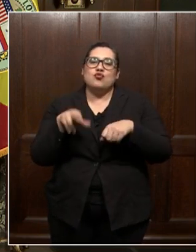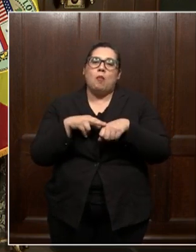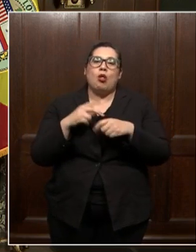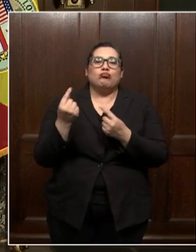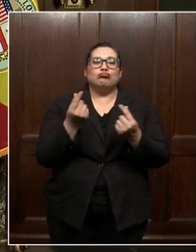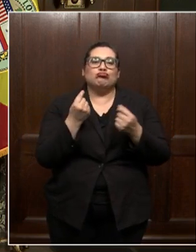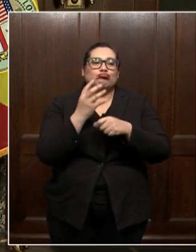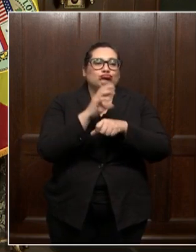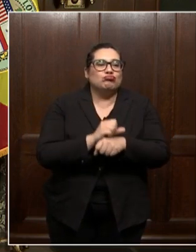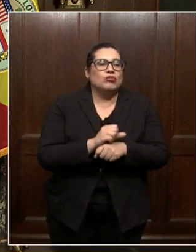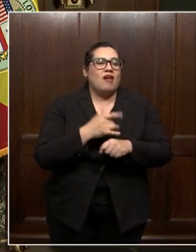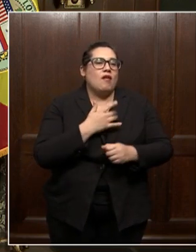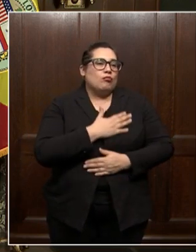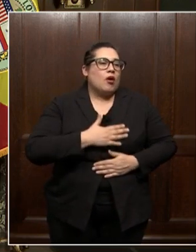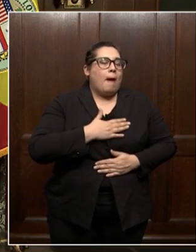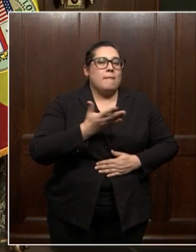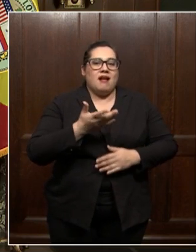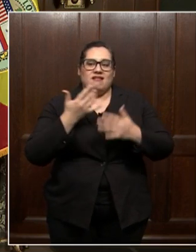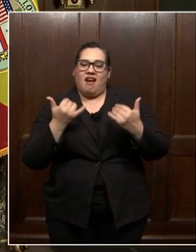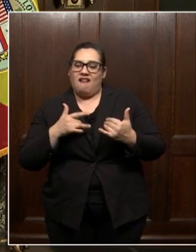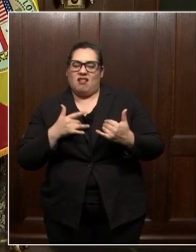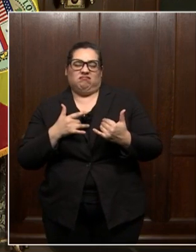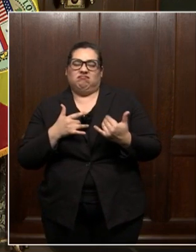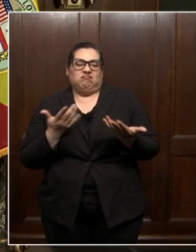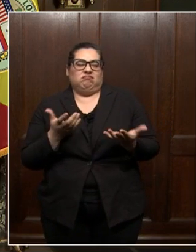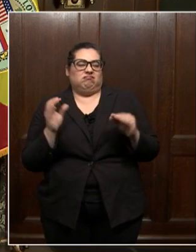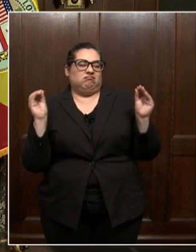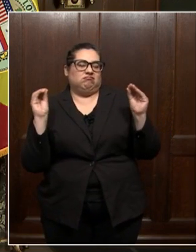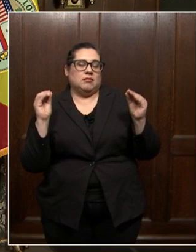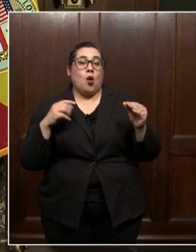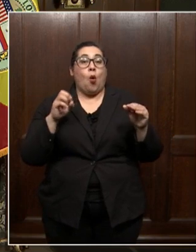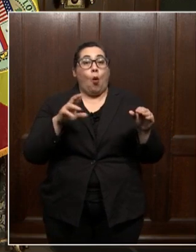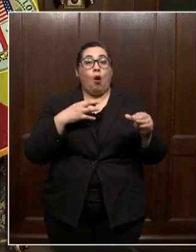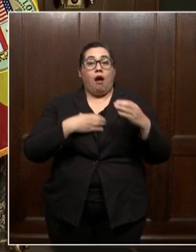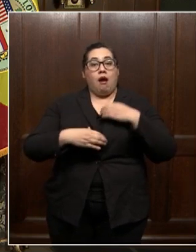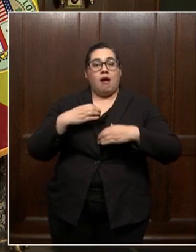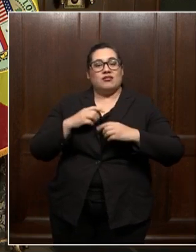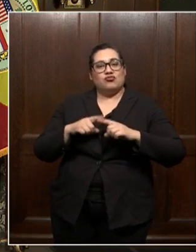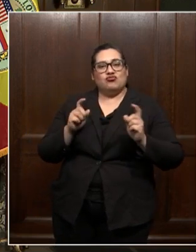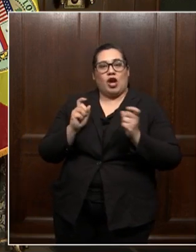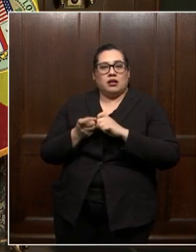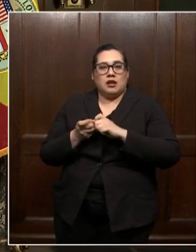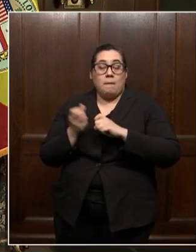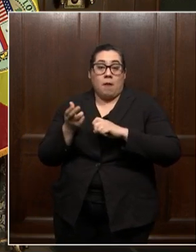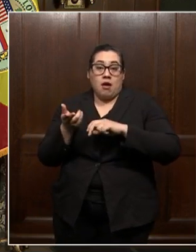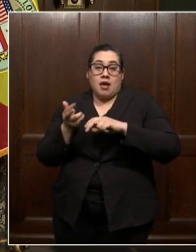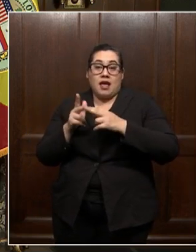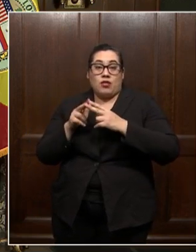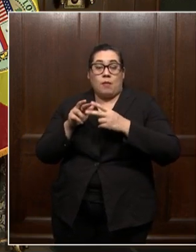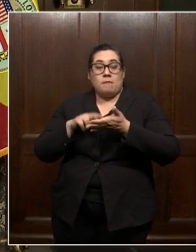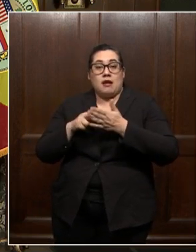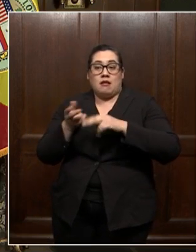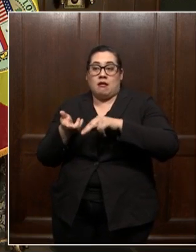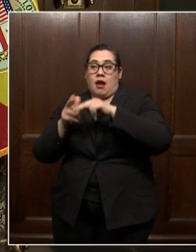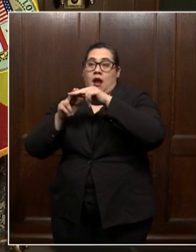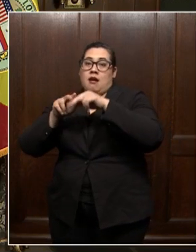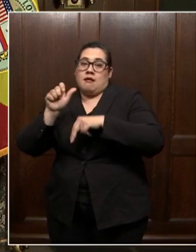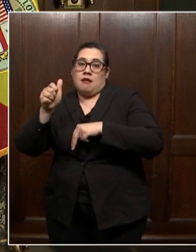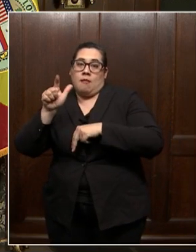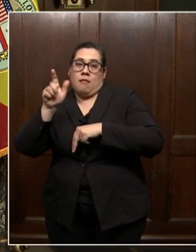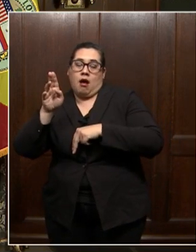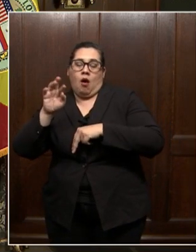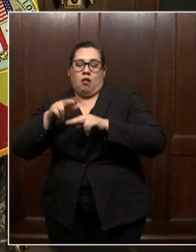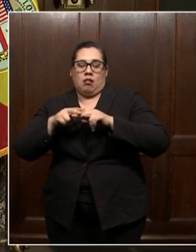doesn't feel good anymore. There are also things like appetite changes. I've gained 10 pounds. I've lost 10 pounds. I don't have an